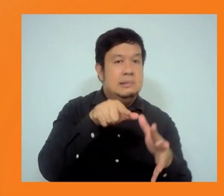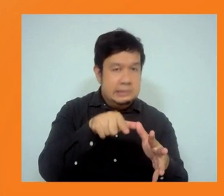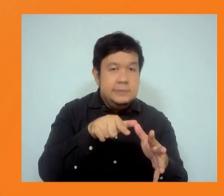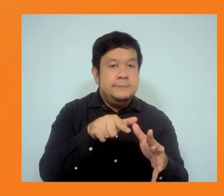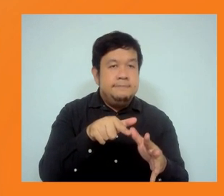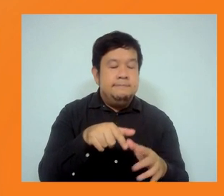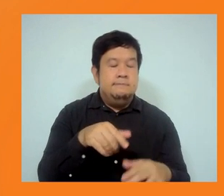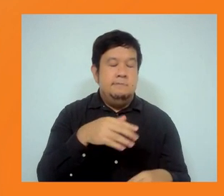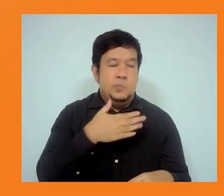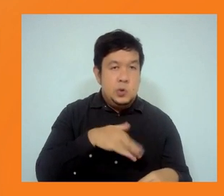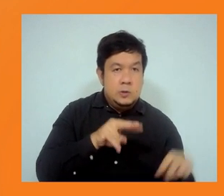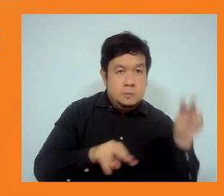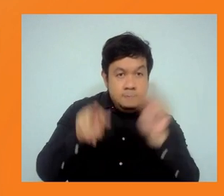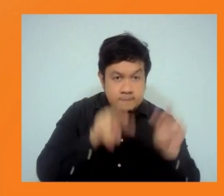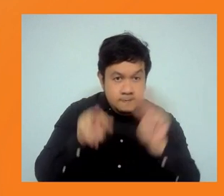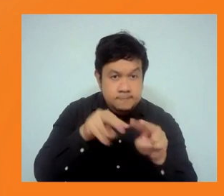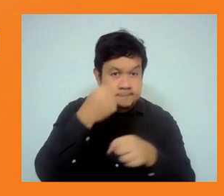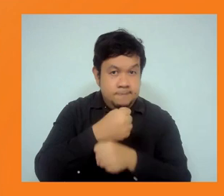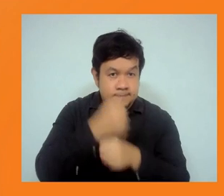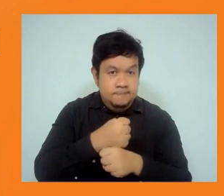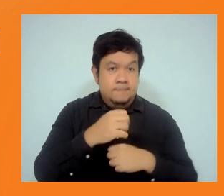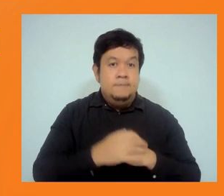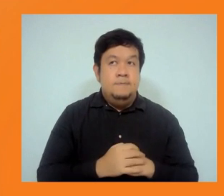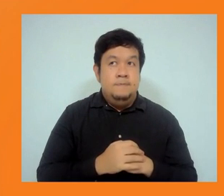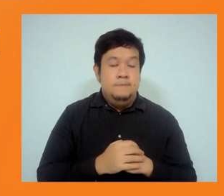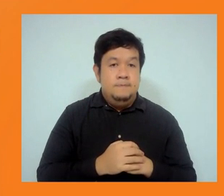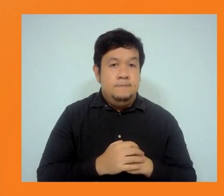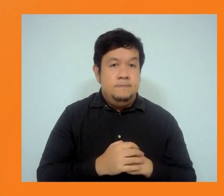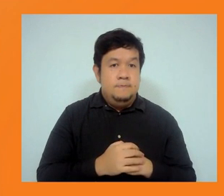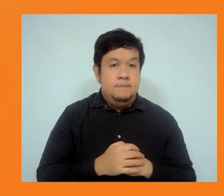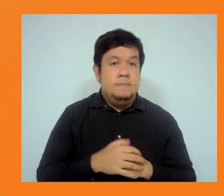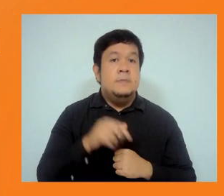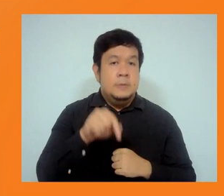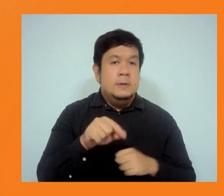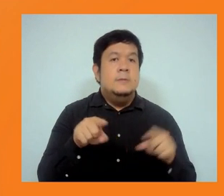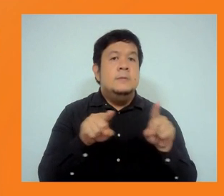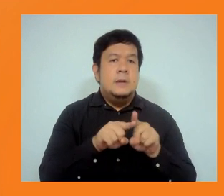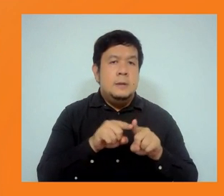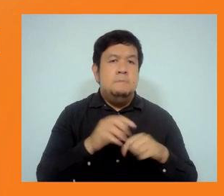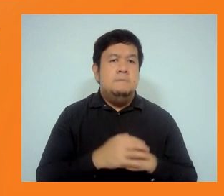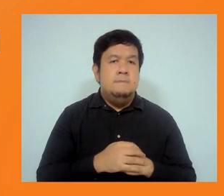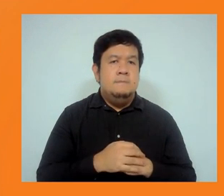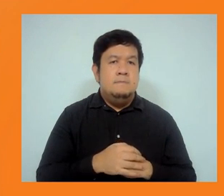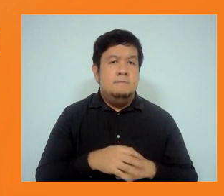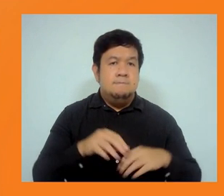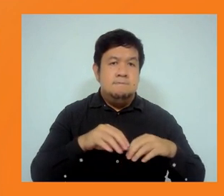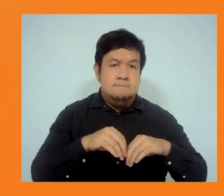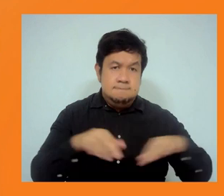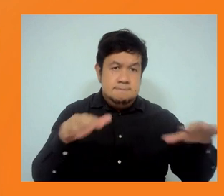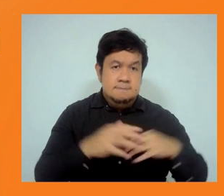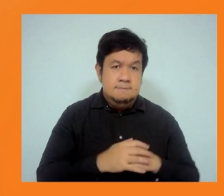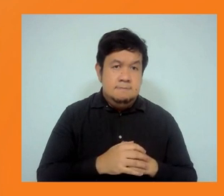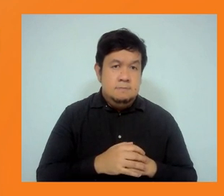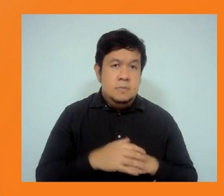Then fifth, we will have an expansion of the current policy framework for involuntary resettlement.